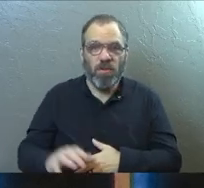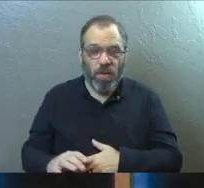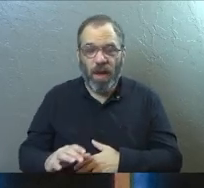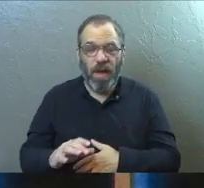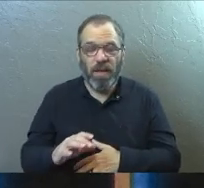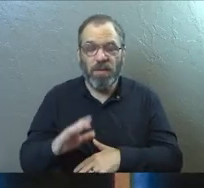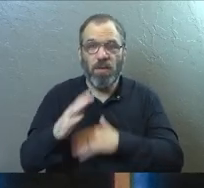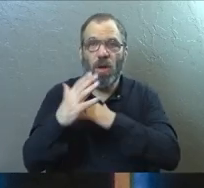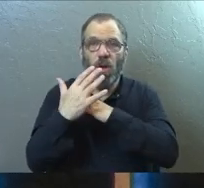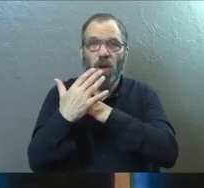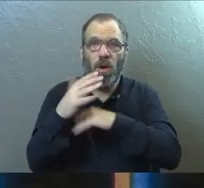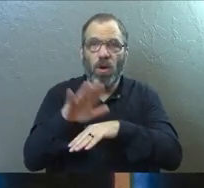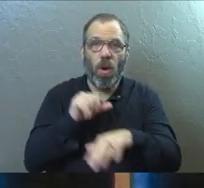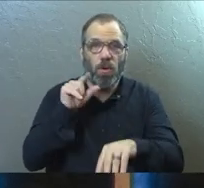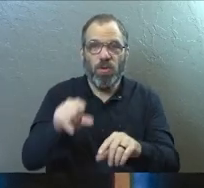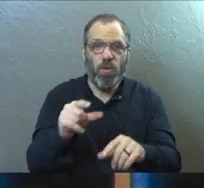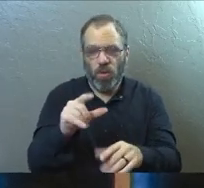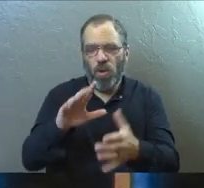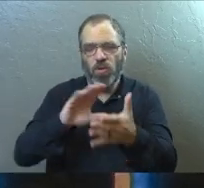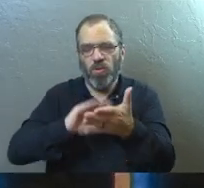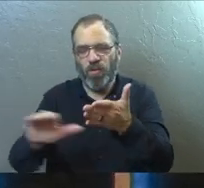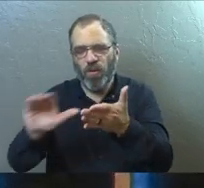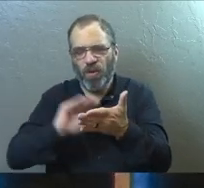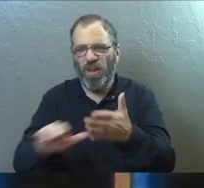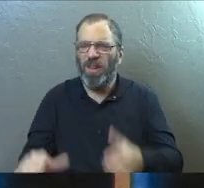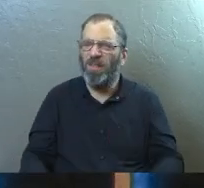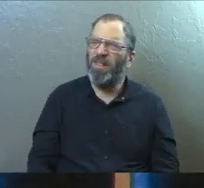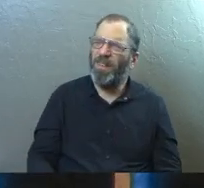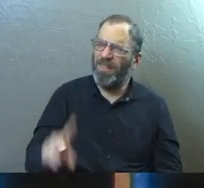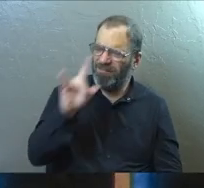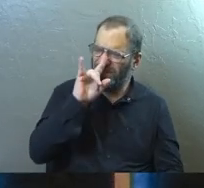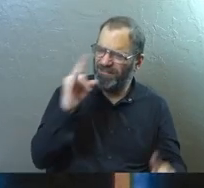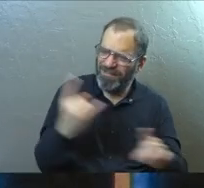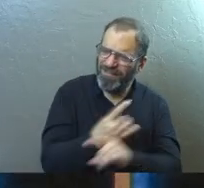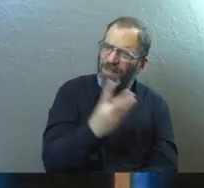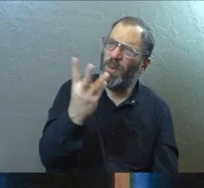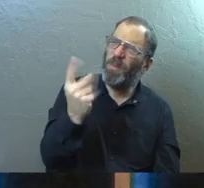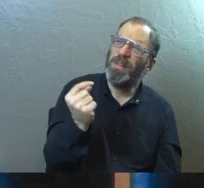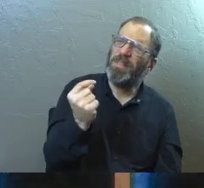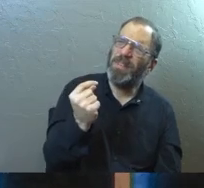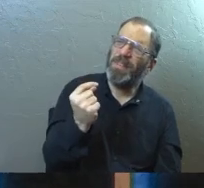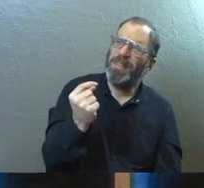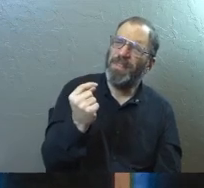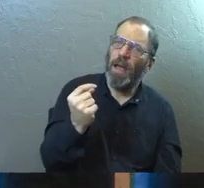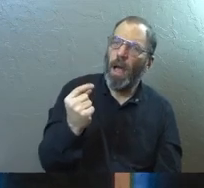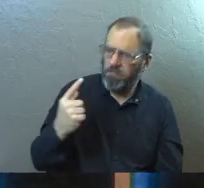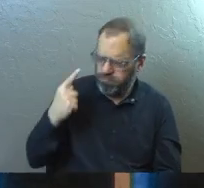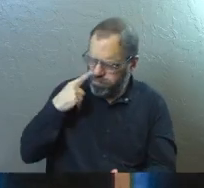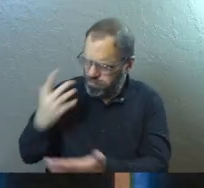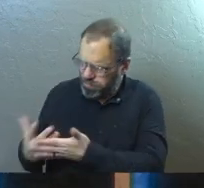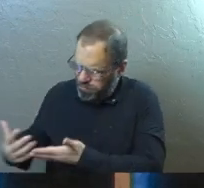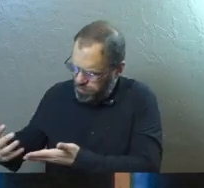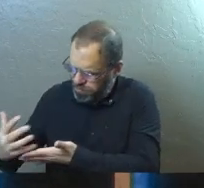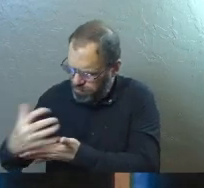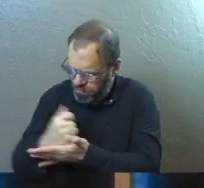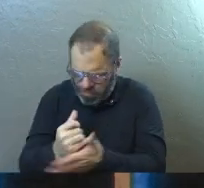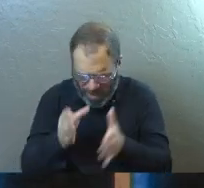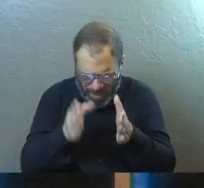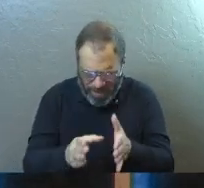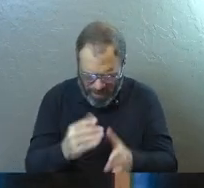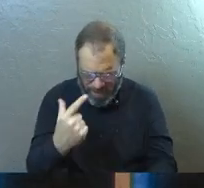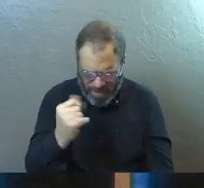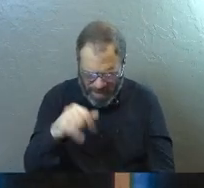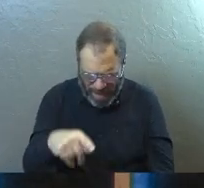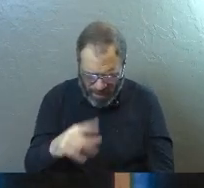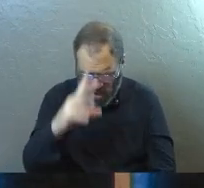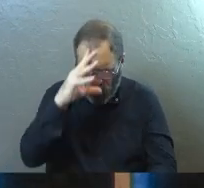to forgive. And that makes no logical sense. There's a gap there. You will have to trust your